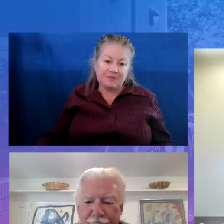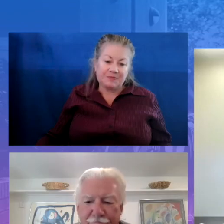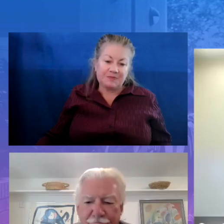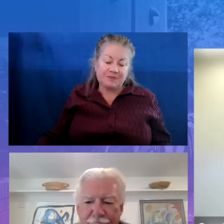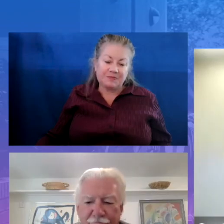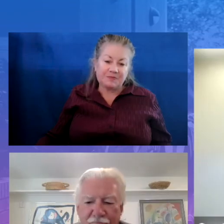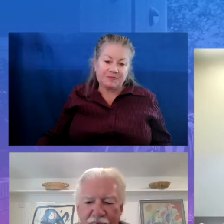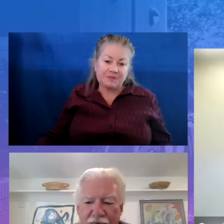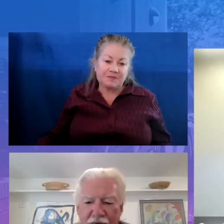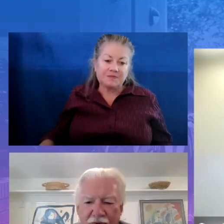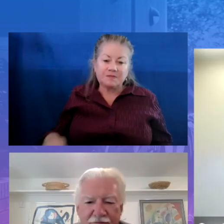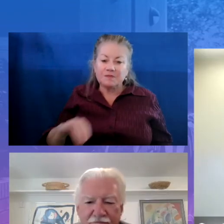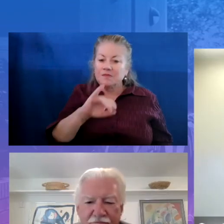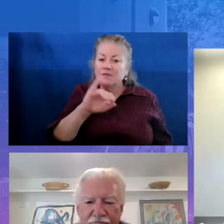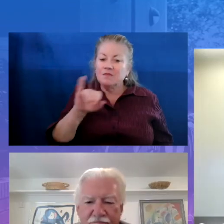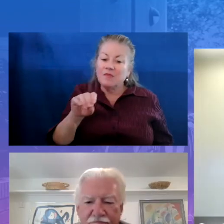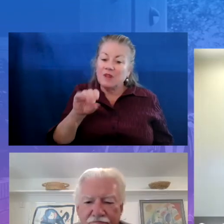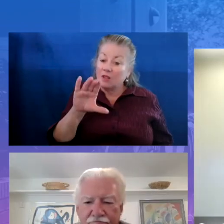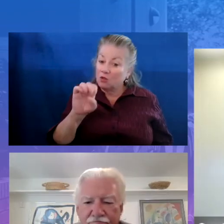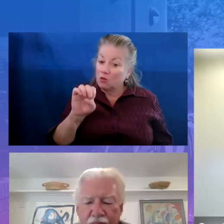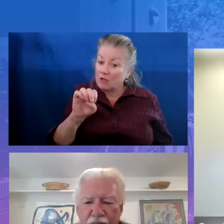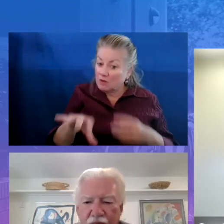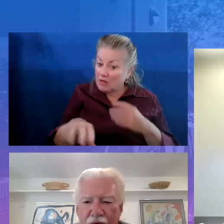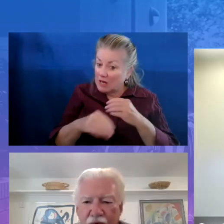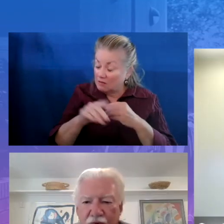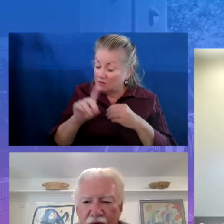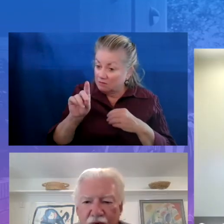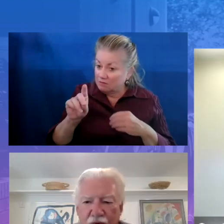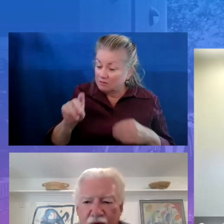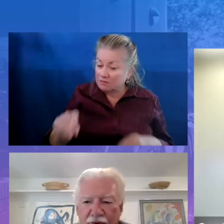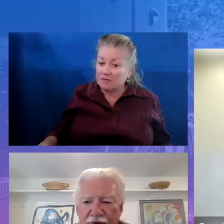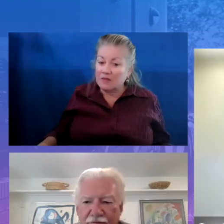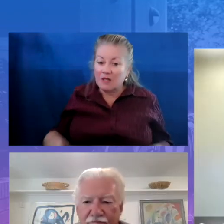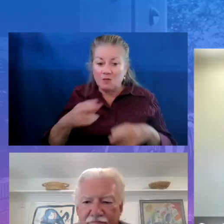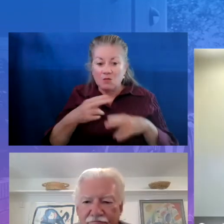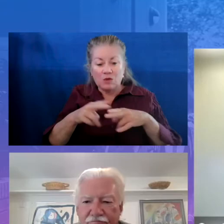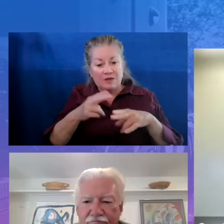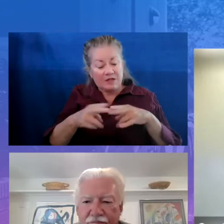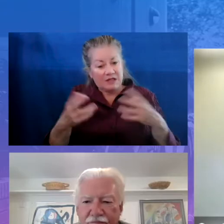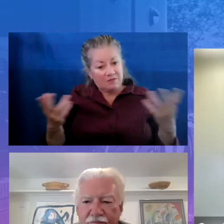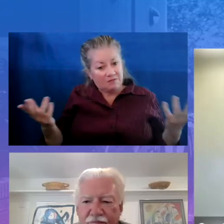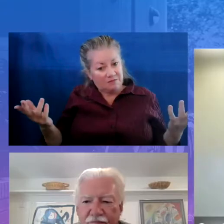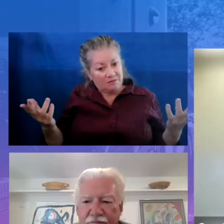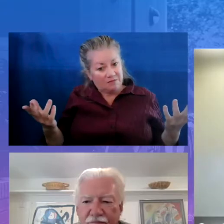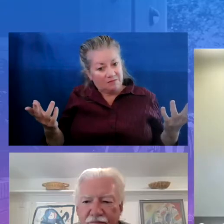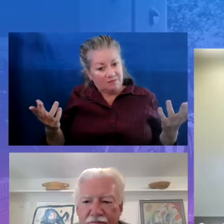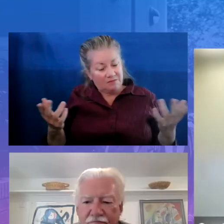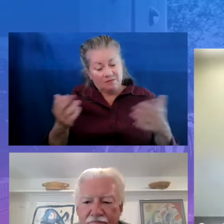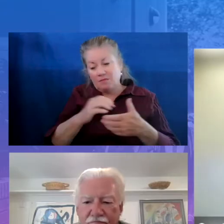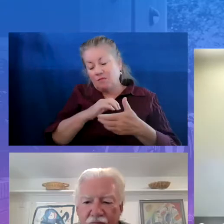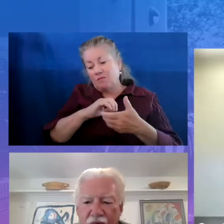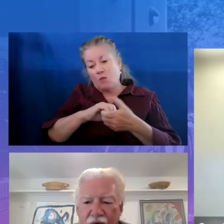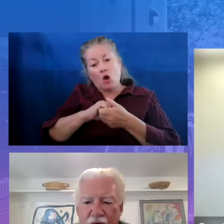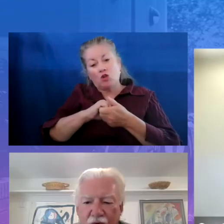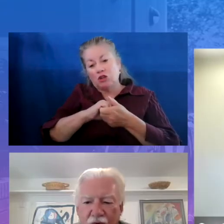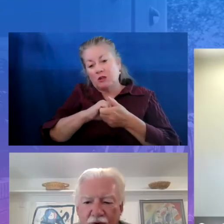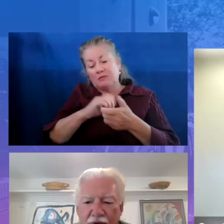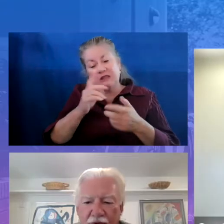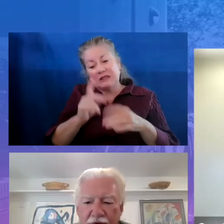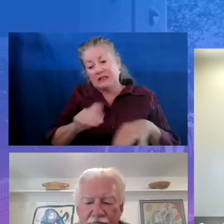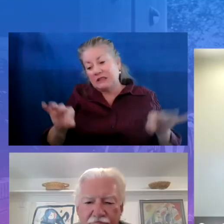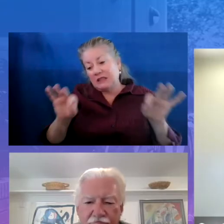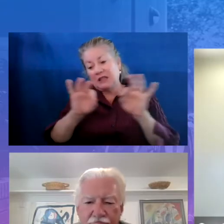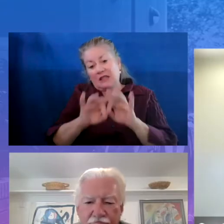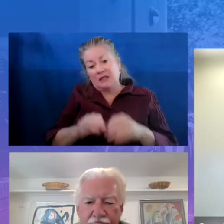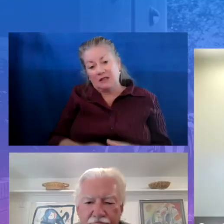Well, very briefly, partnerships is key. It's hard for, as Sabrina